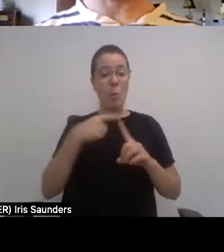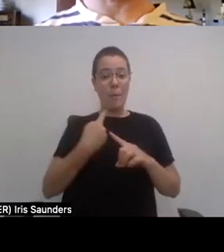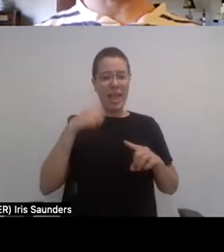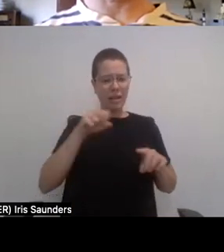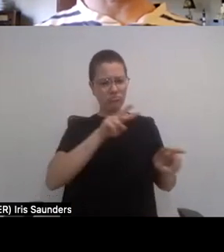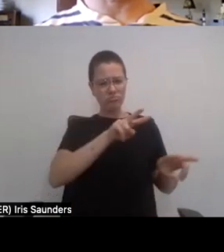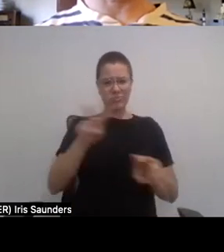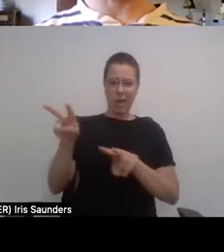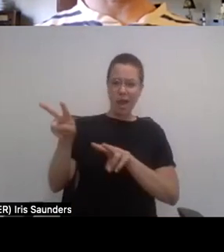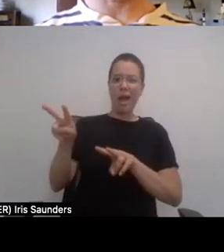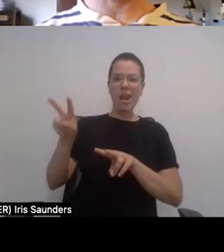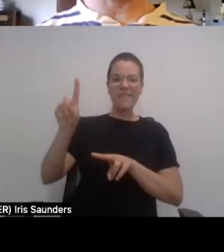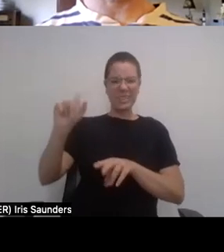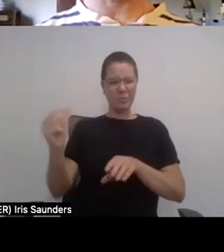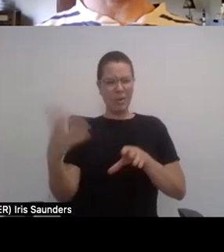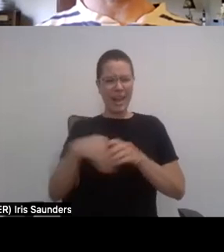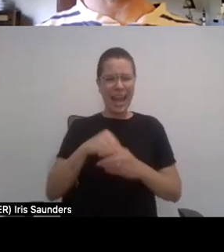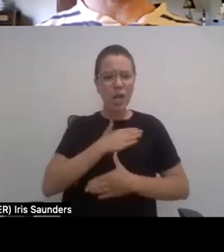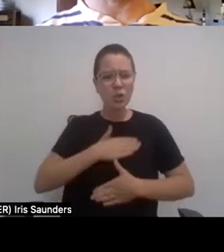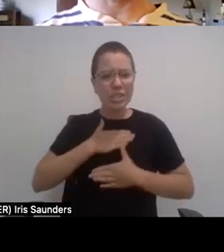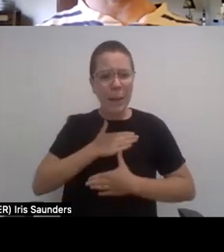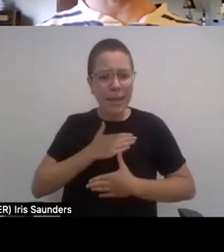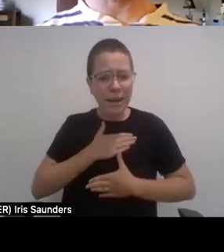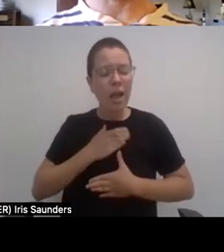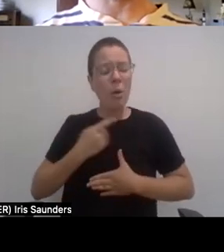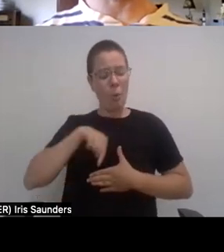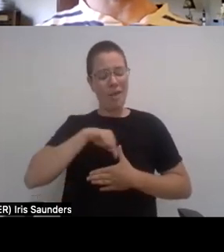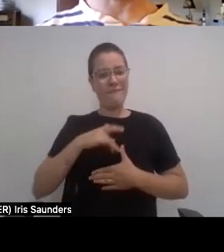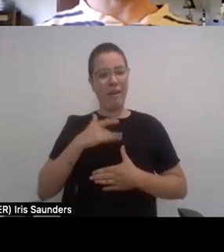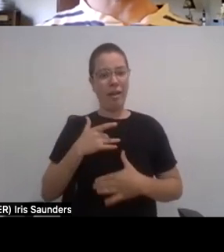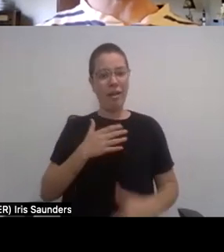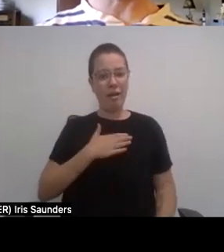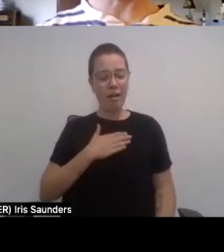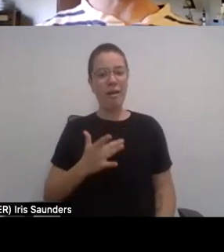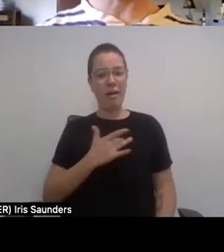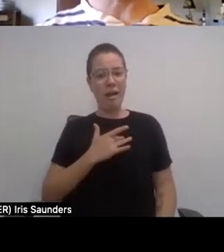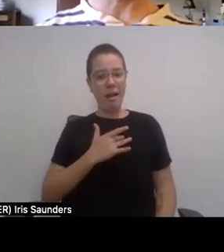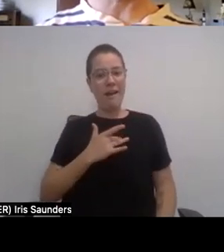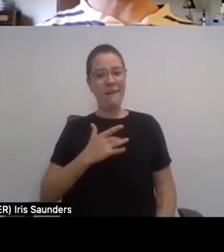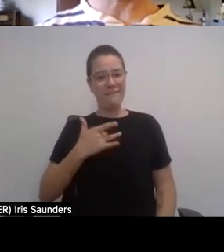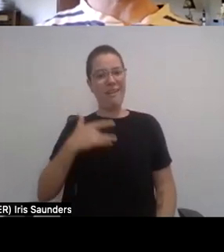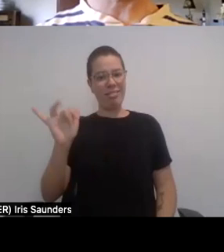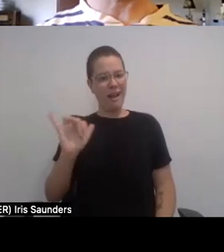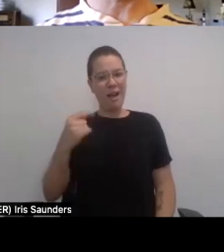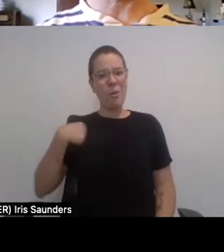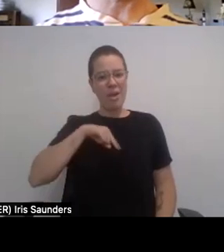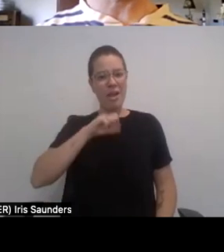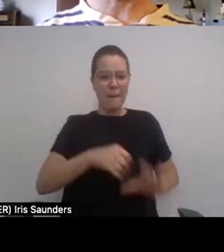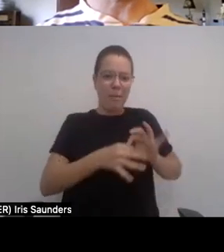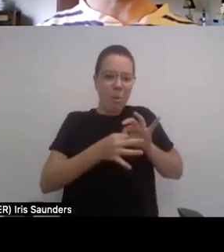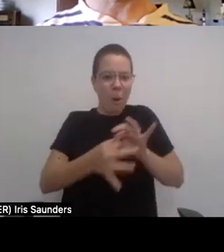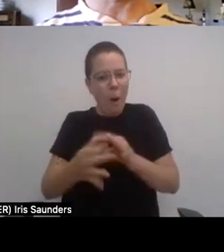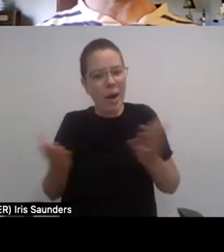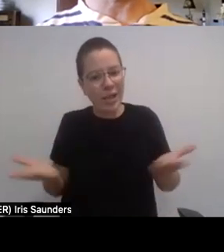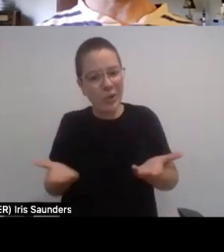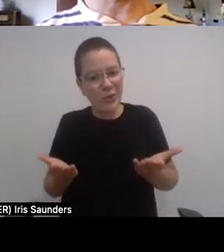entertainment, it helps us create a sense of belonging and feel like we belong to this world. However,